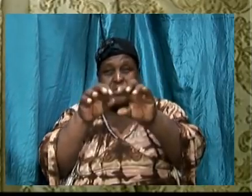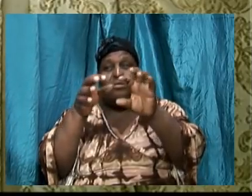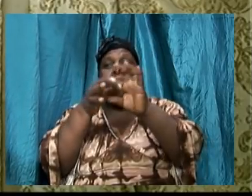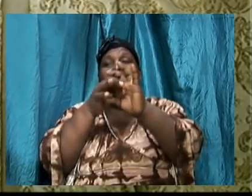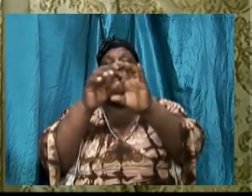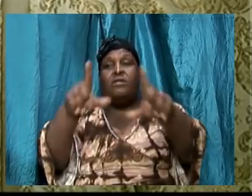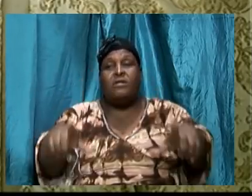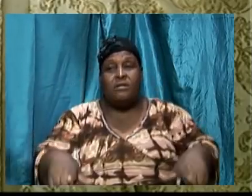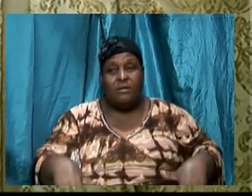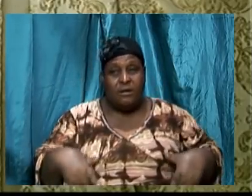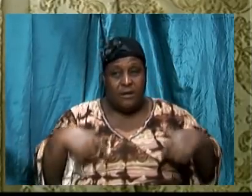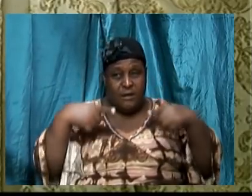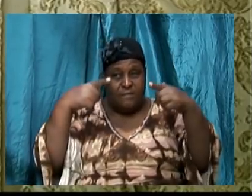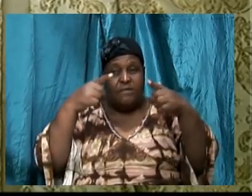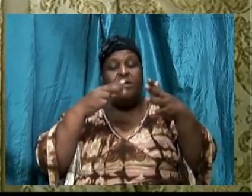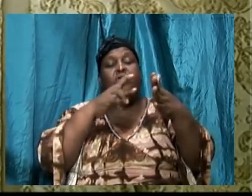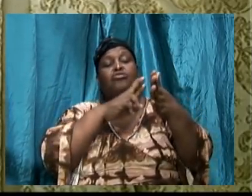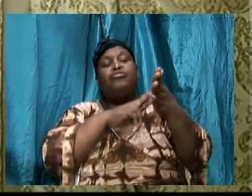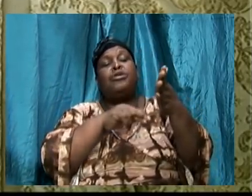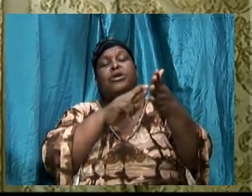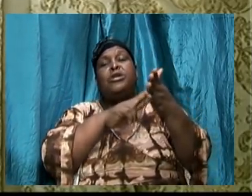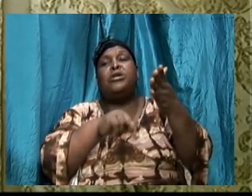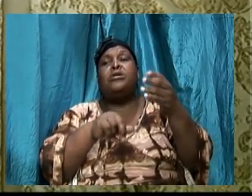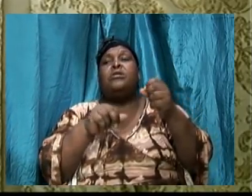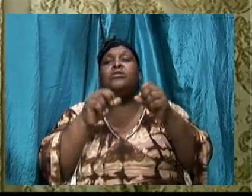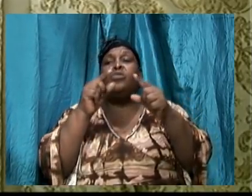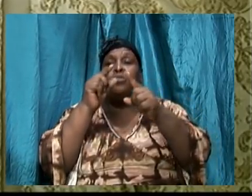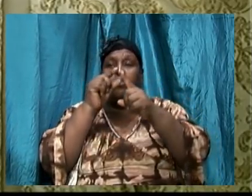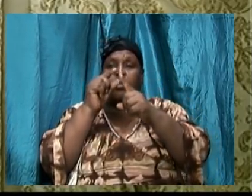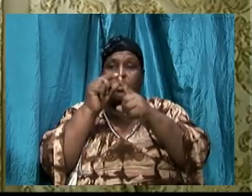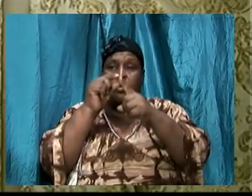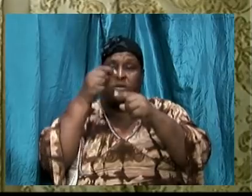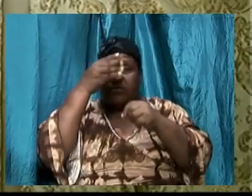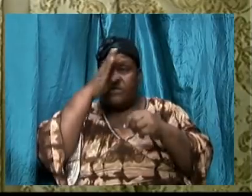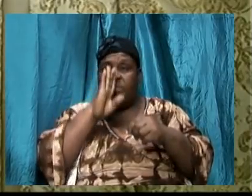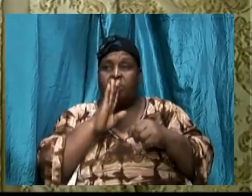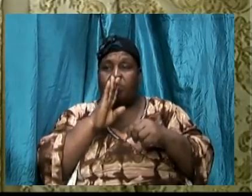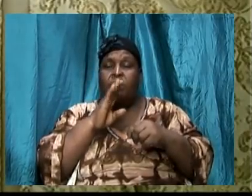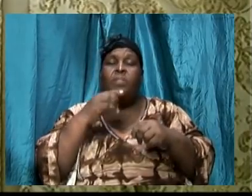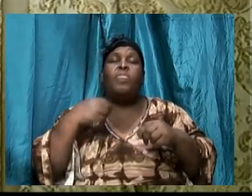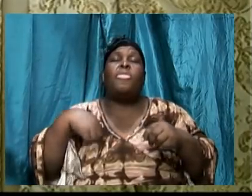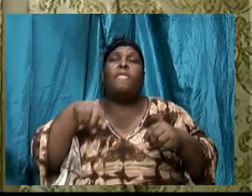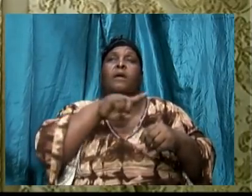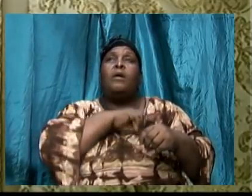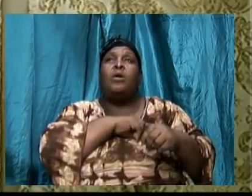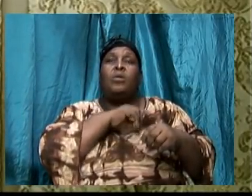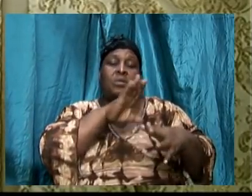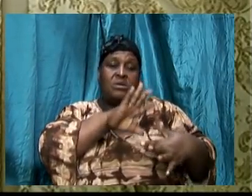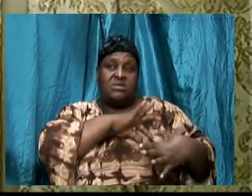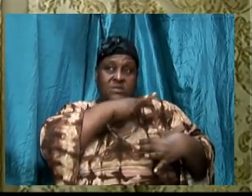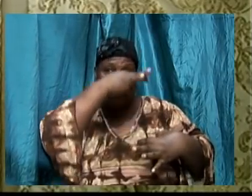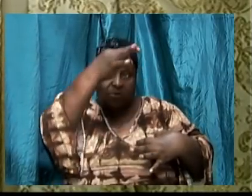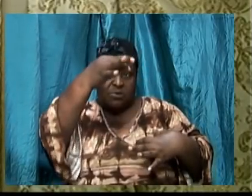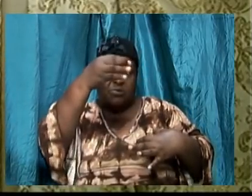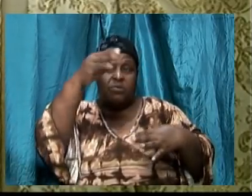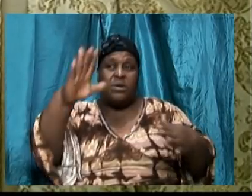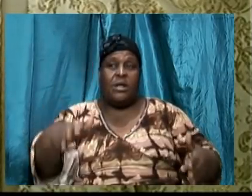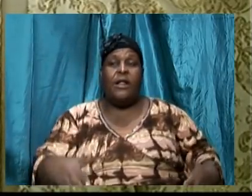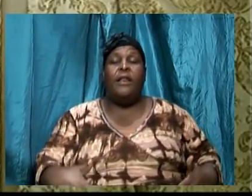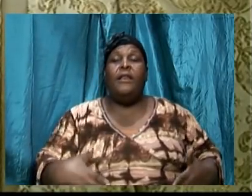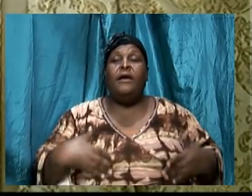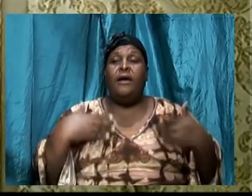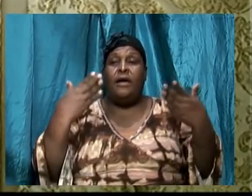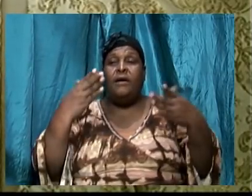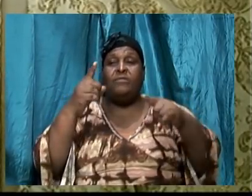in the word. Our spiritual life literally depends upon it.